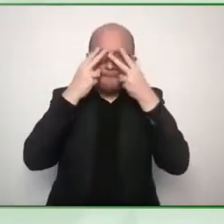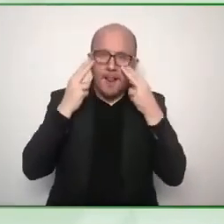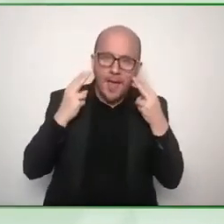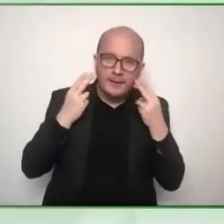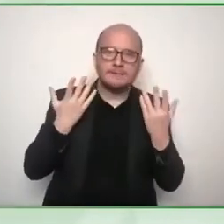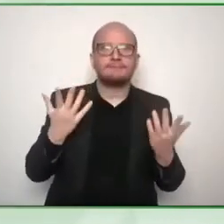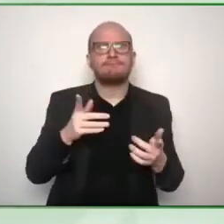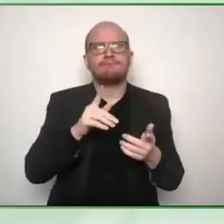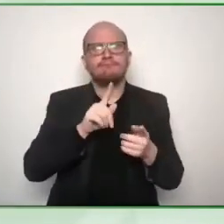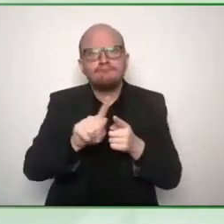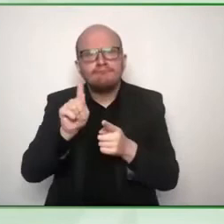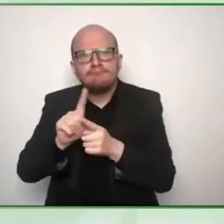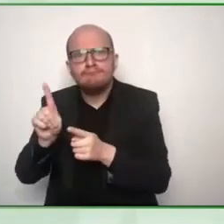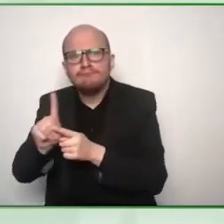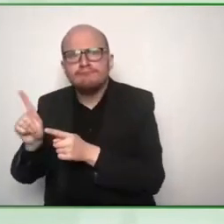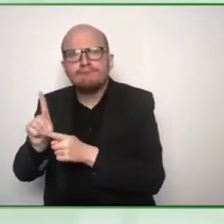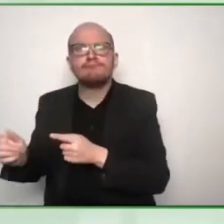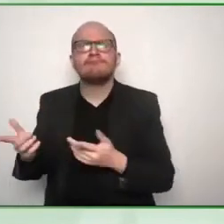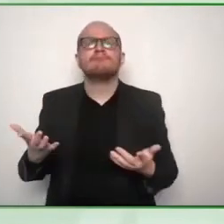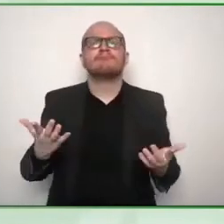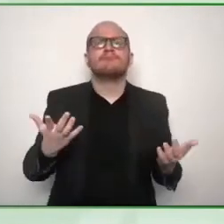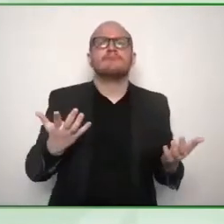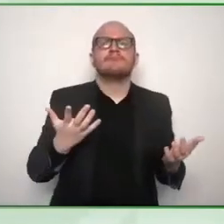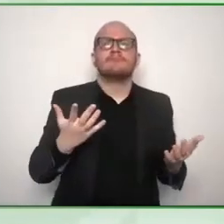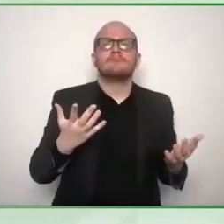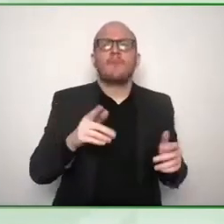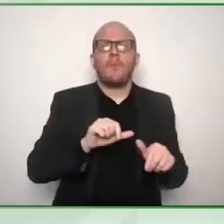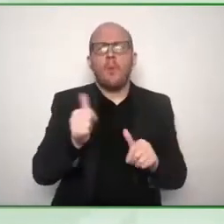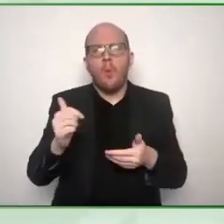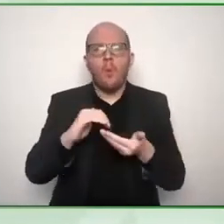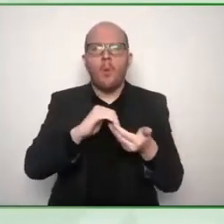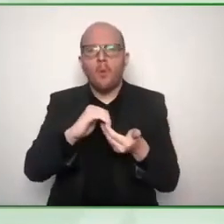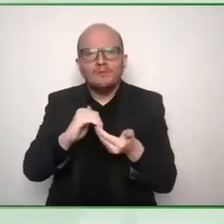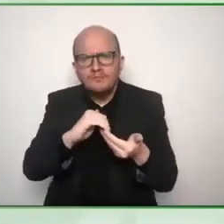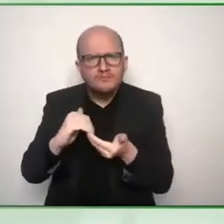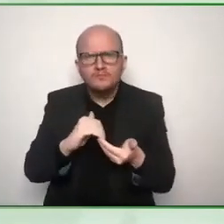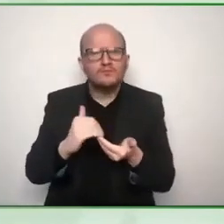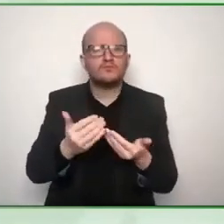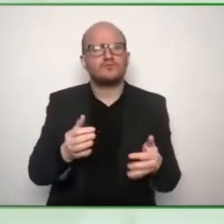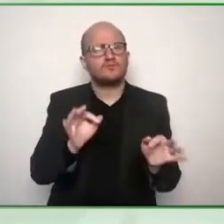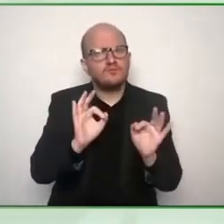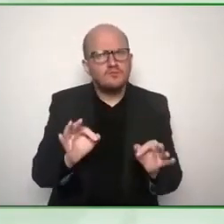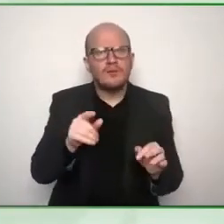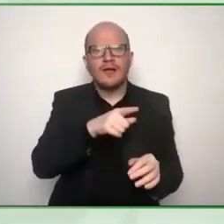a number of years and also talking with their